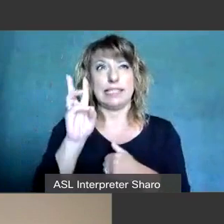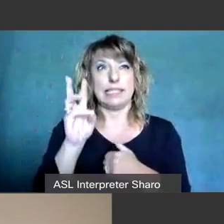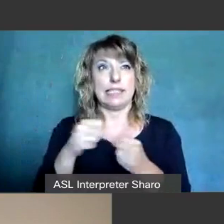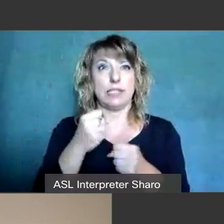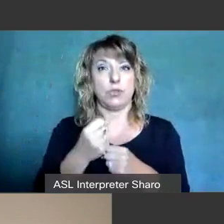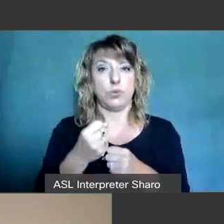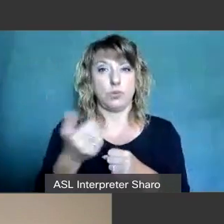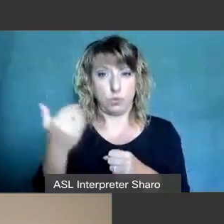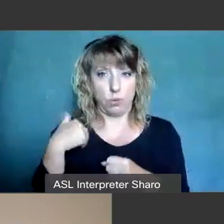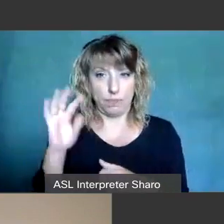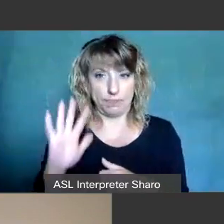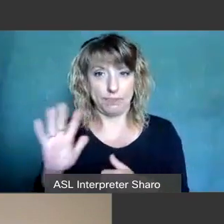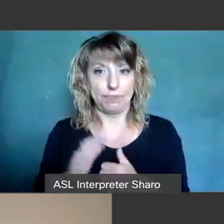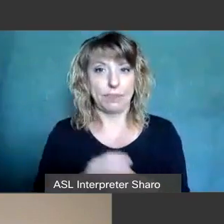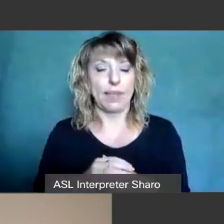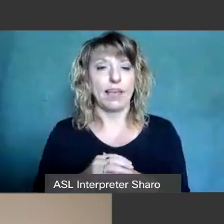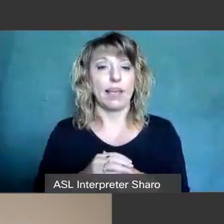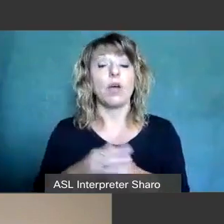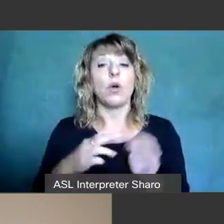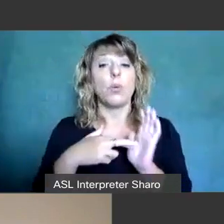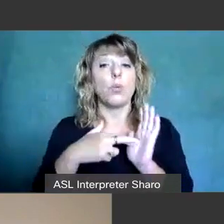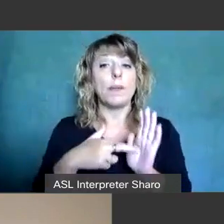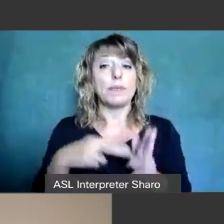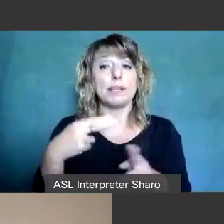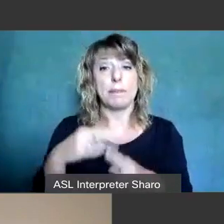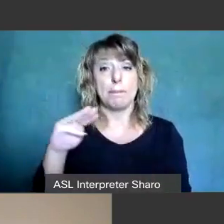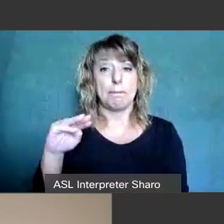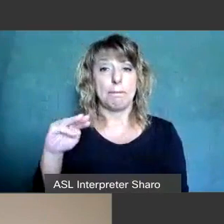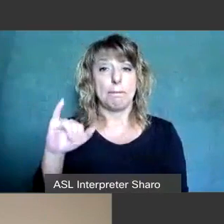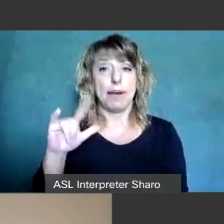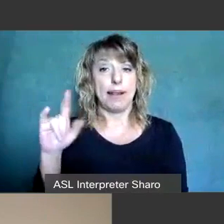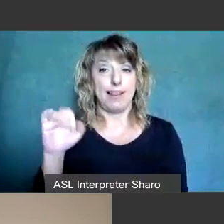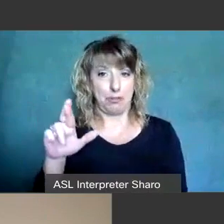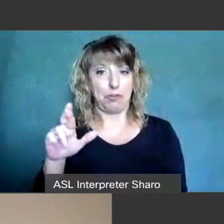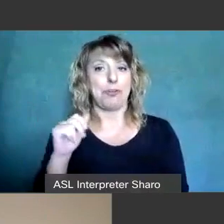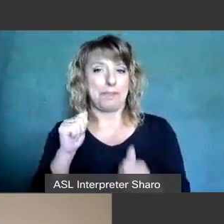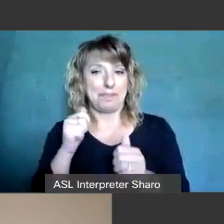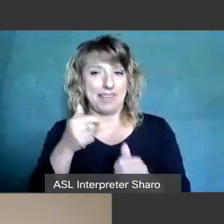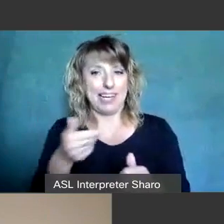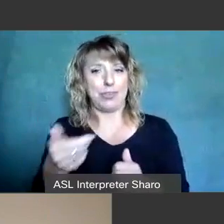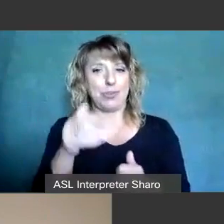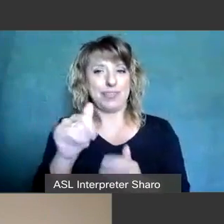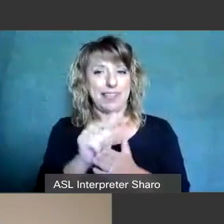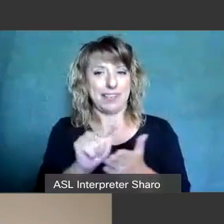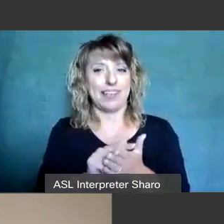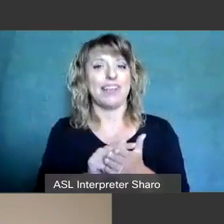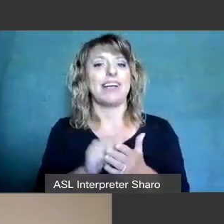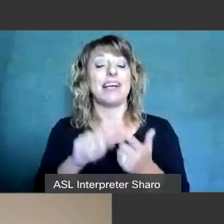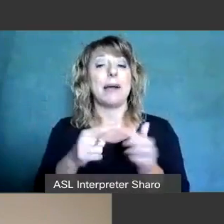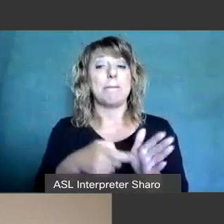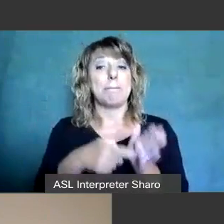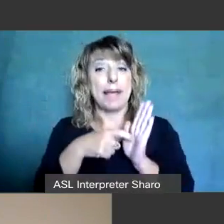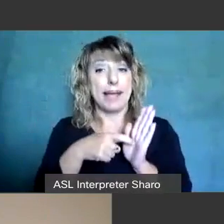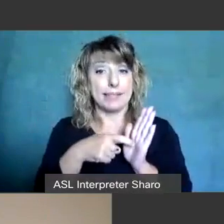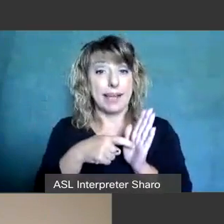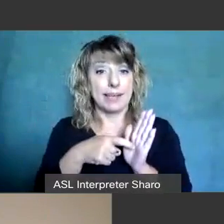uh a representative named miller uh passed uh introduced the legislation and it mandates that